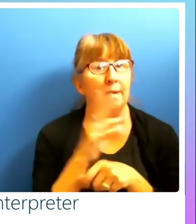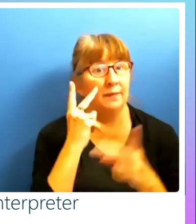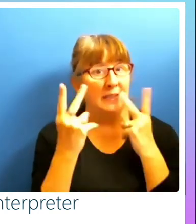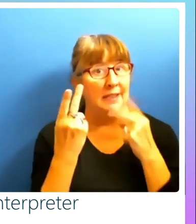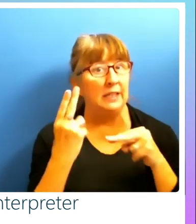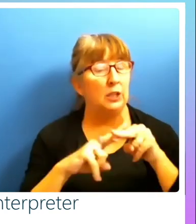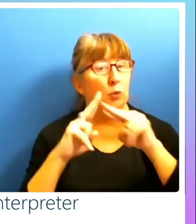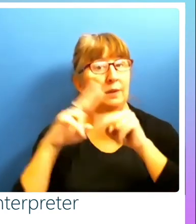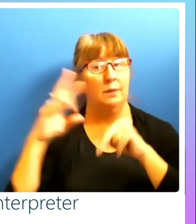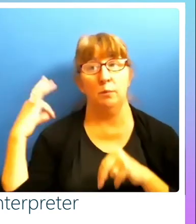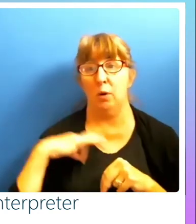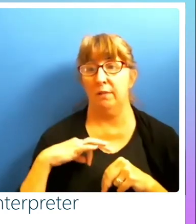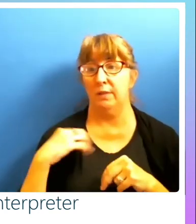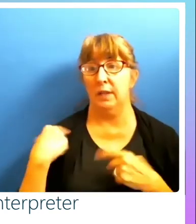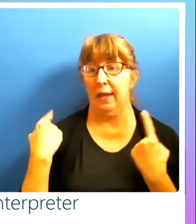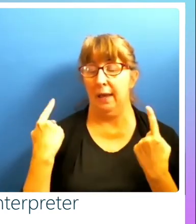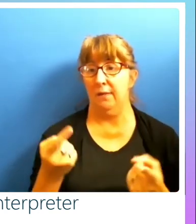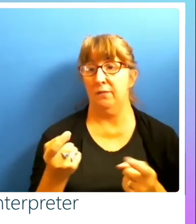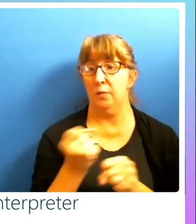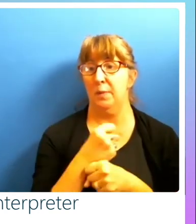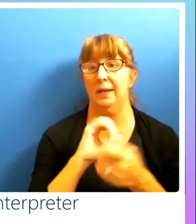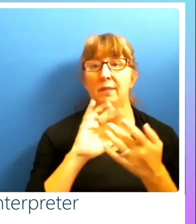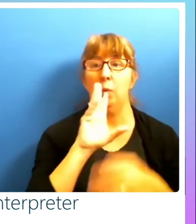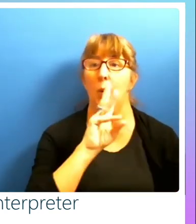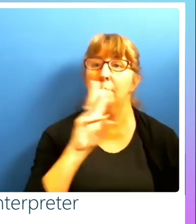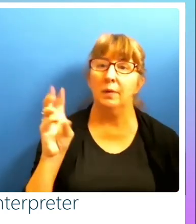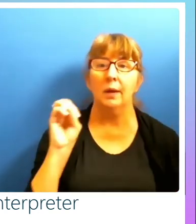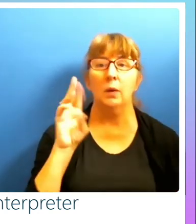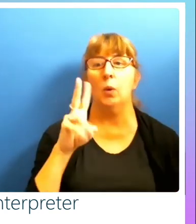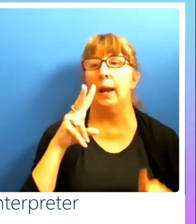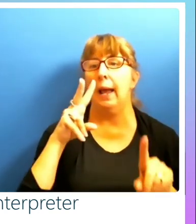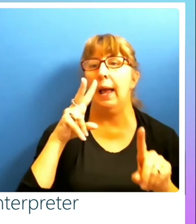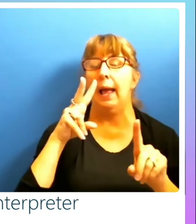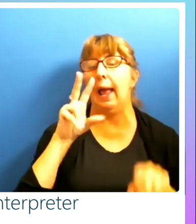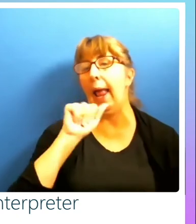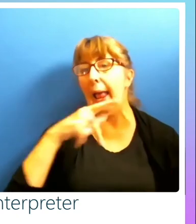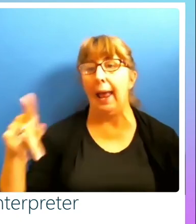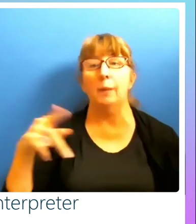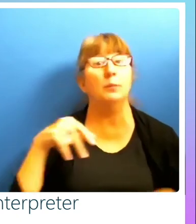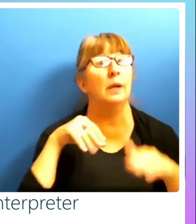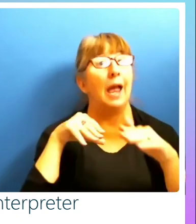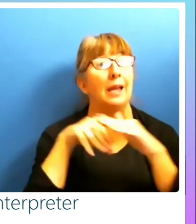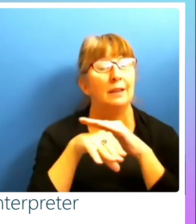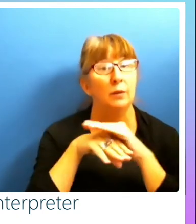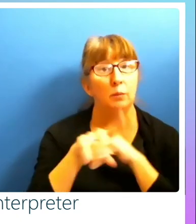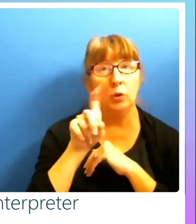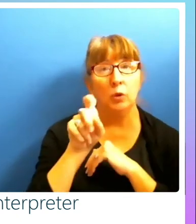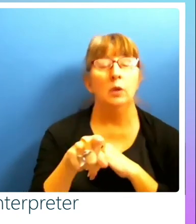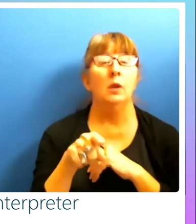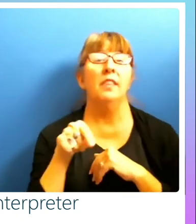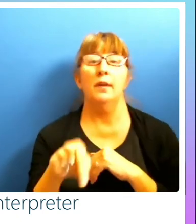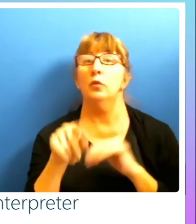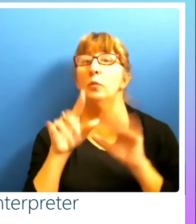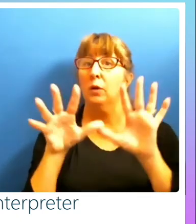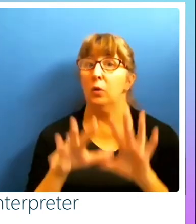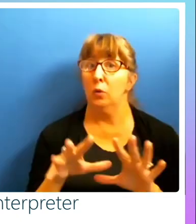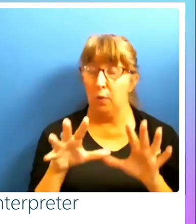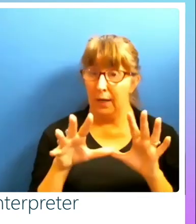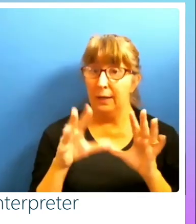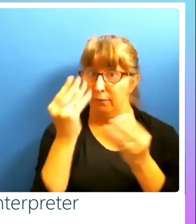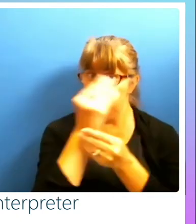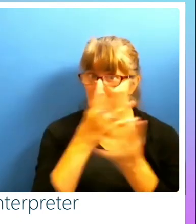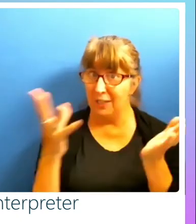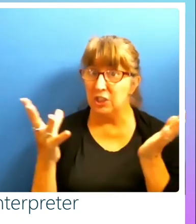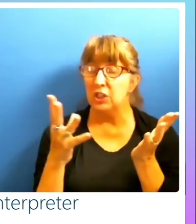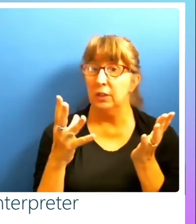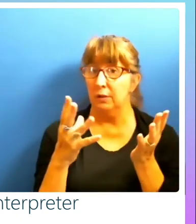profit after making their website or application accessible? This will be great information and ammunition when discussing accessibility